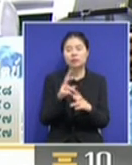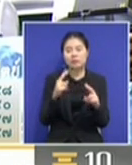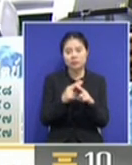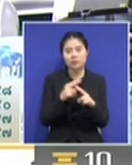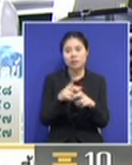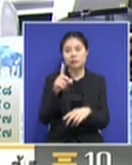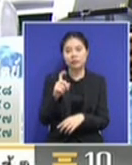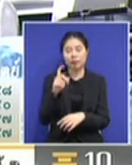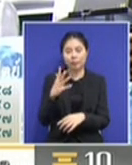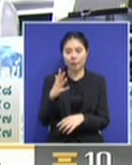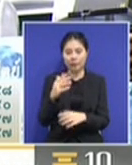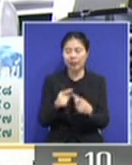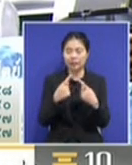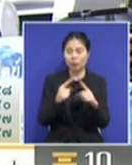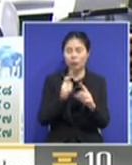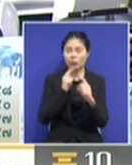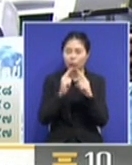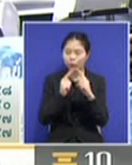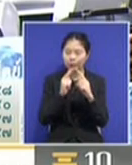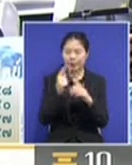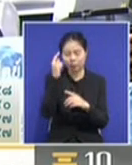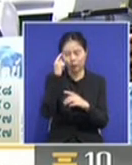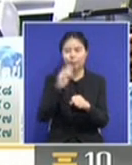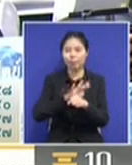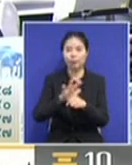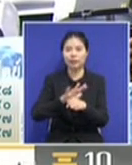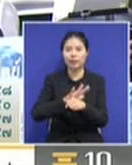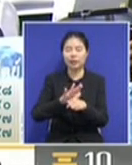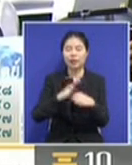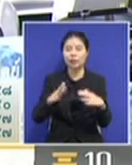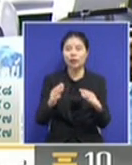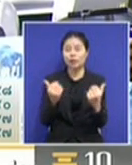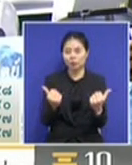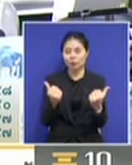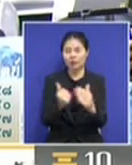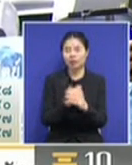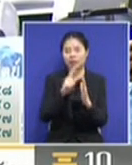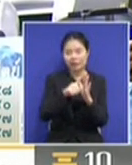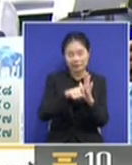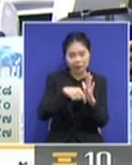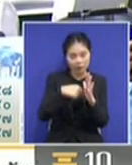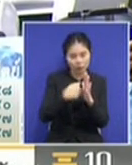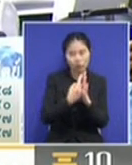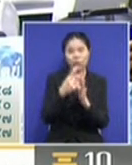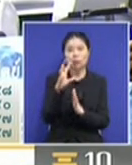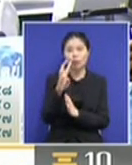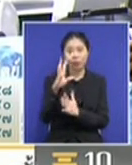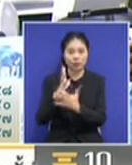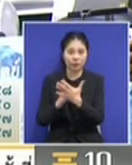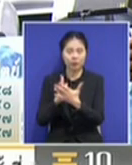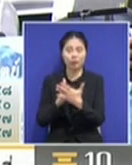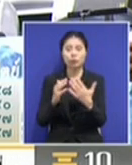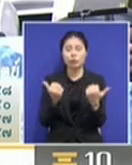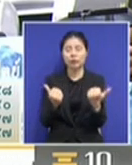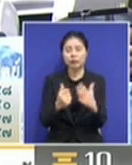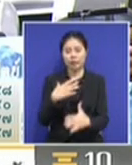is more suitable to be the next Prime Minister. Yes. And if we look back to this morning, turned